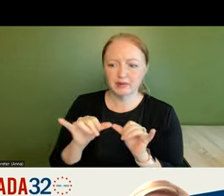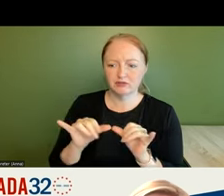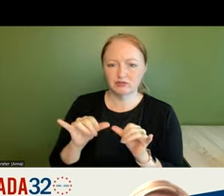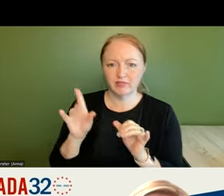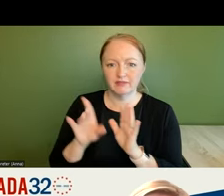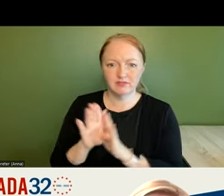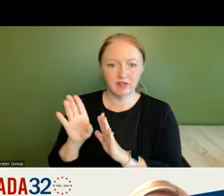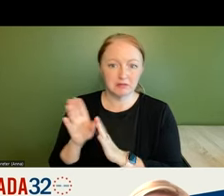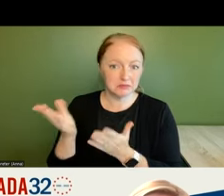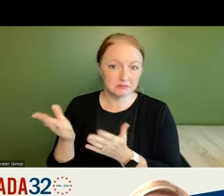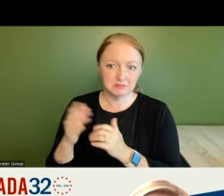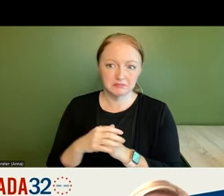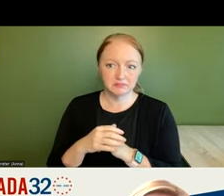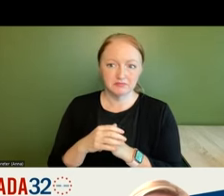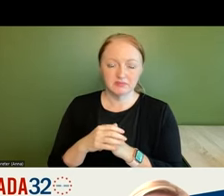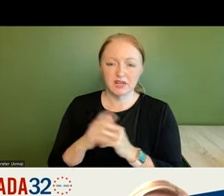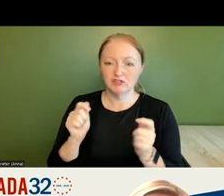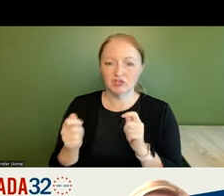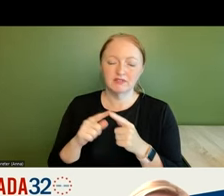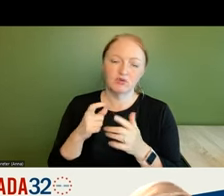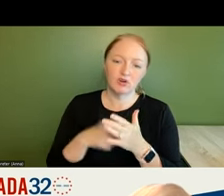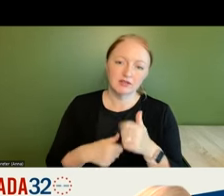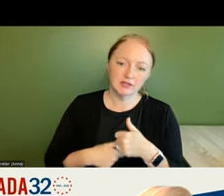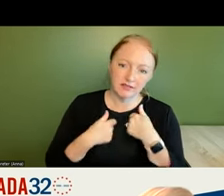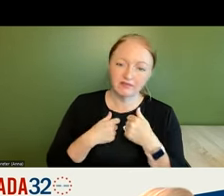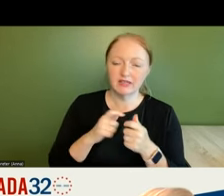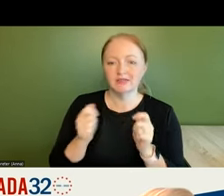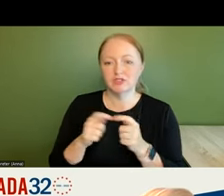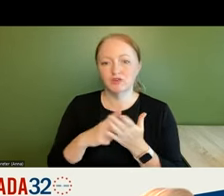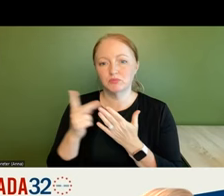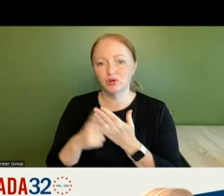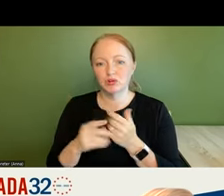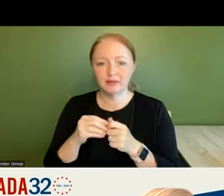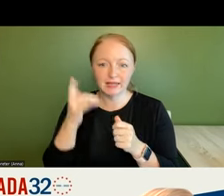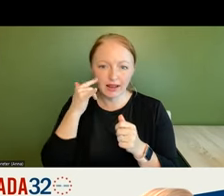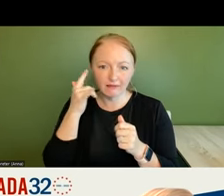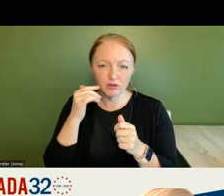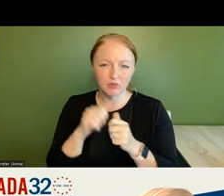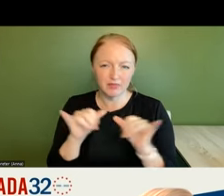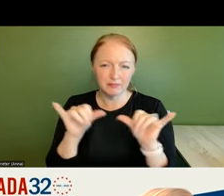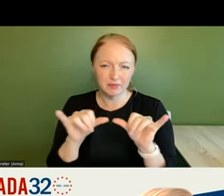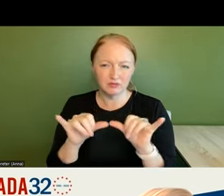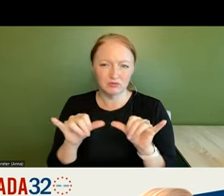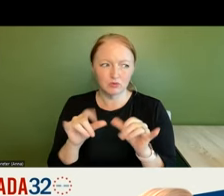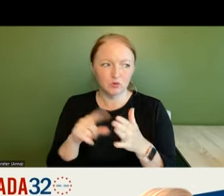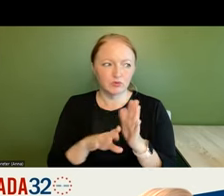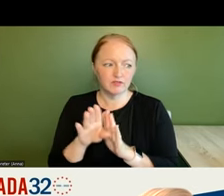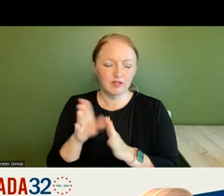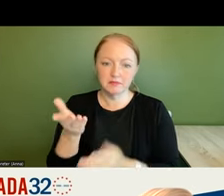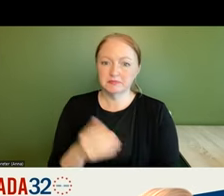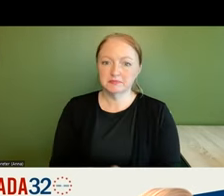they've developed um you know adjusting for cost of living adjusting for programs in california with with the measure that you that you've developed